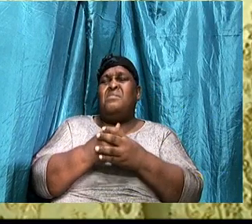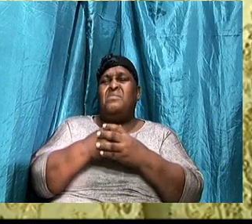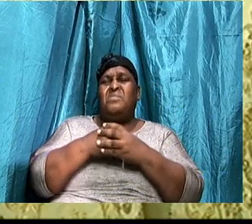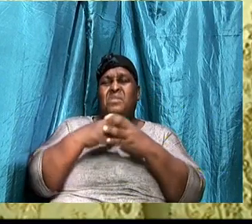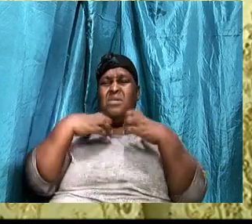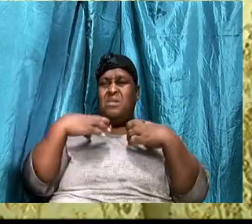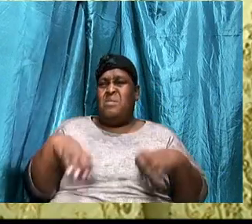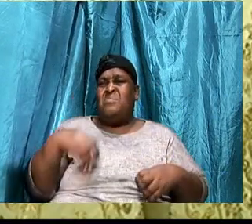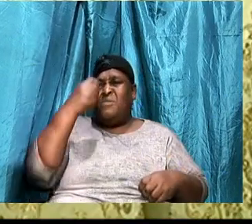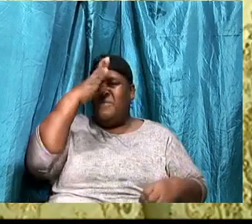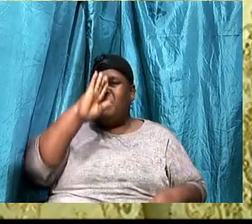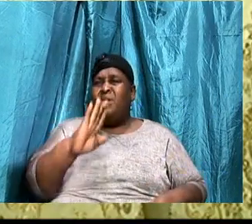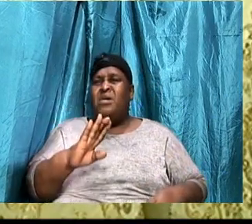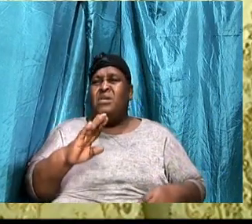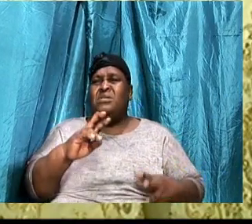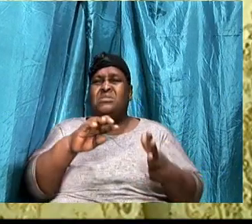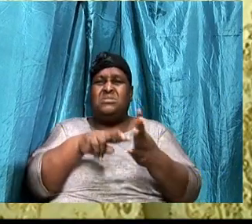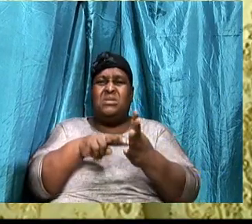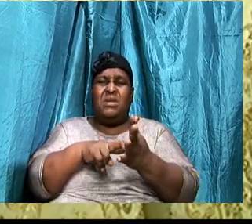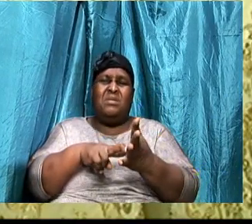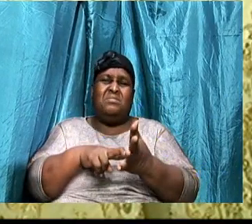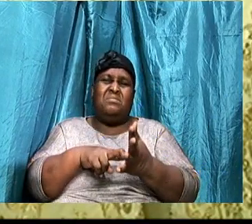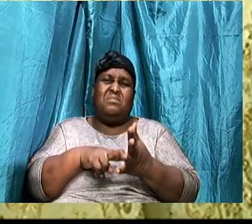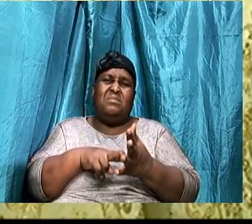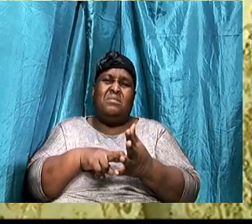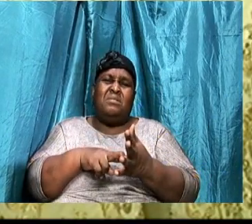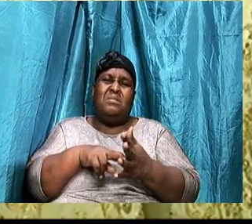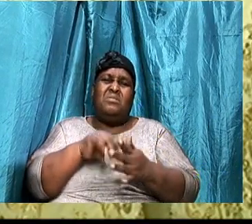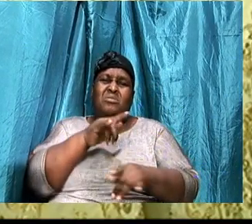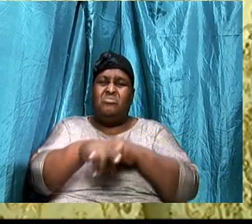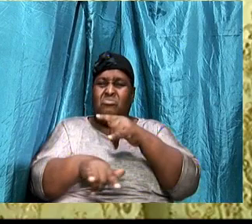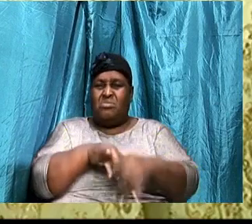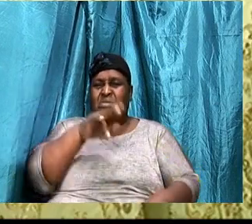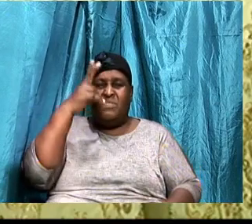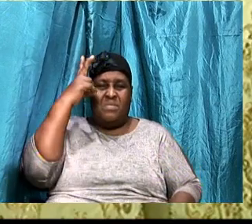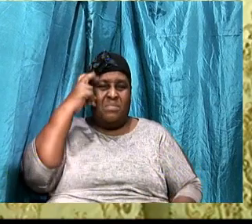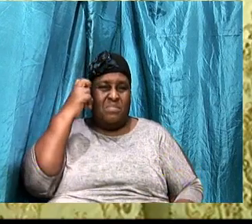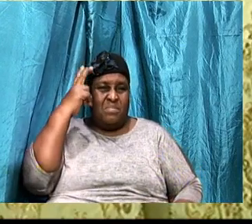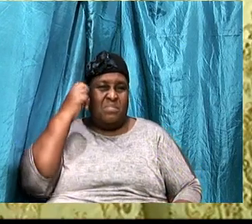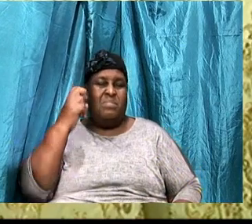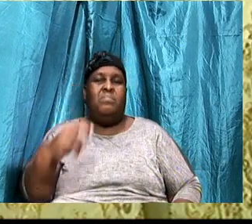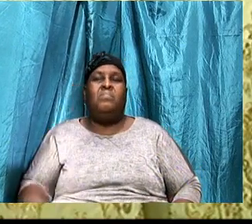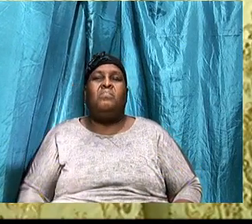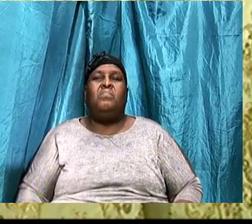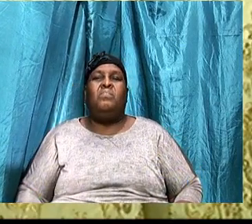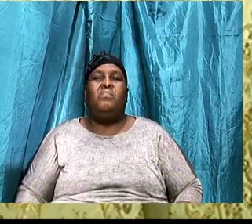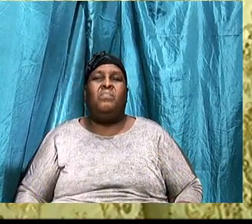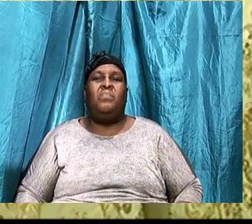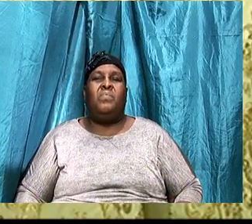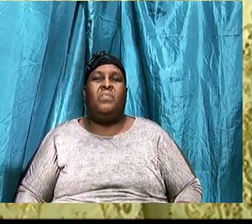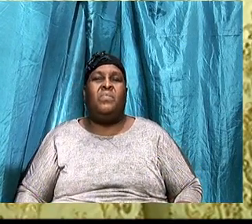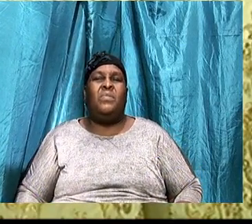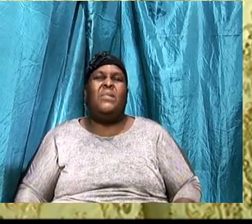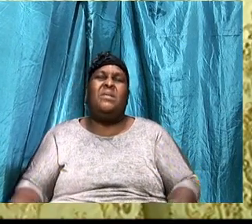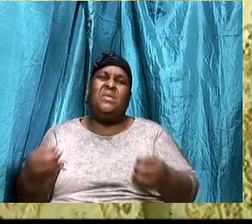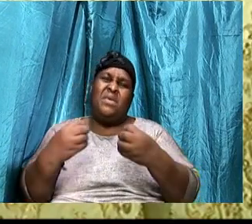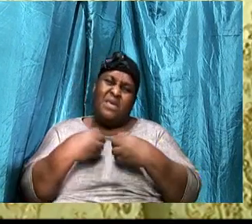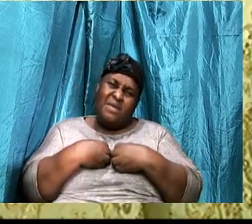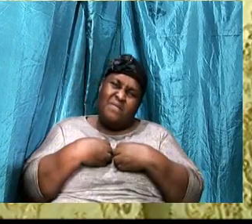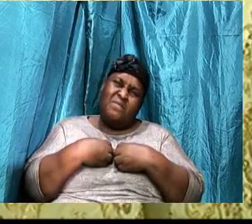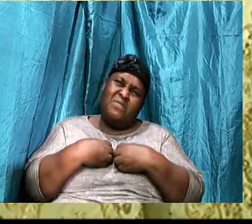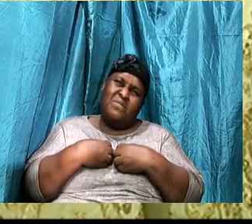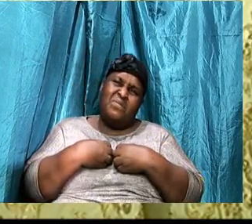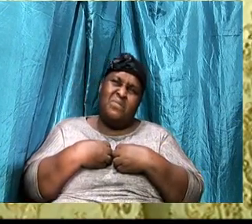of the devil. He continued in verse 12. Right? And he gives us an insight into who